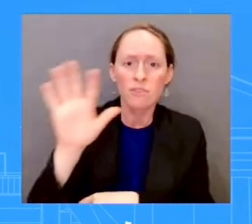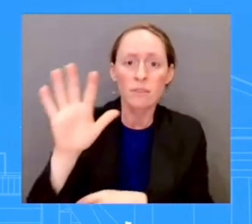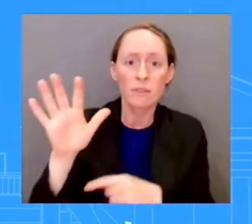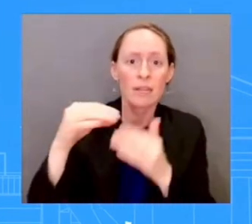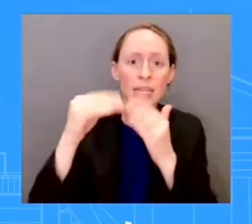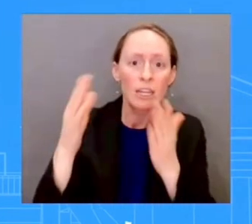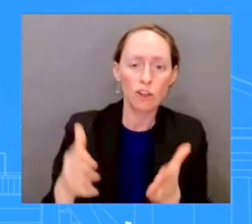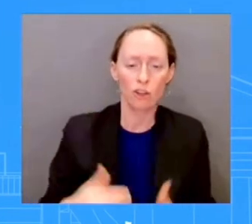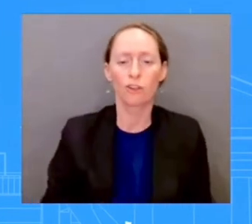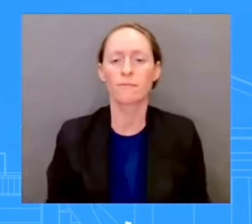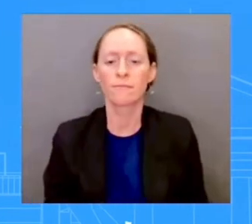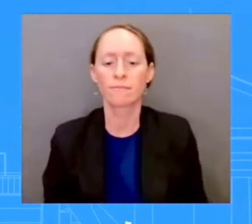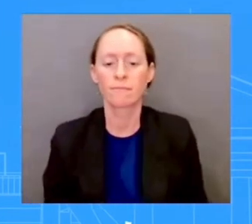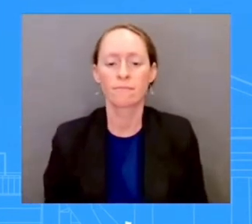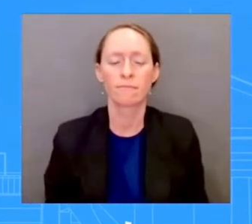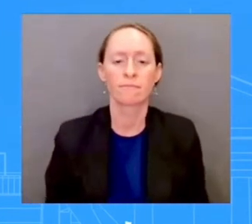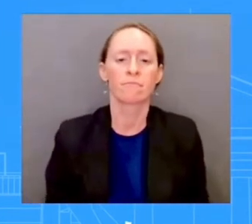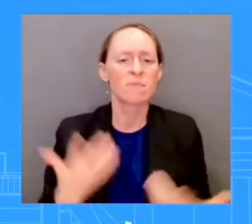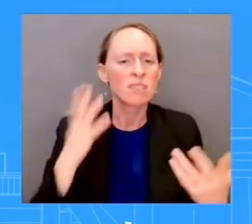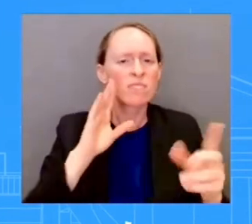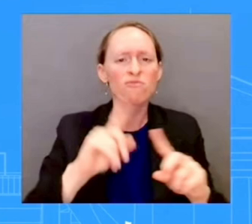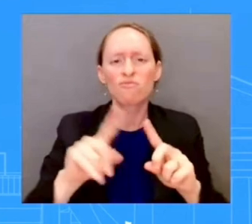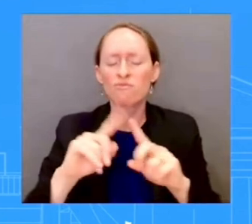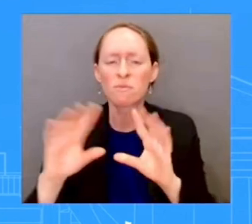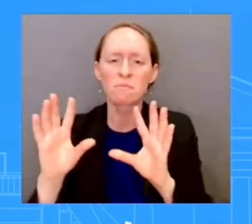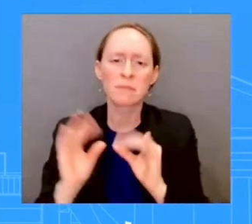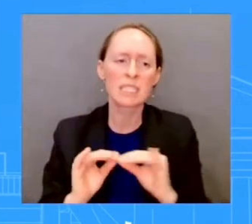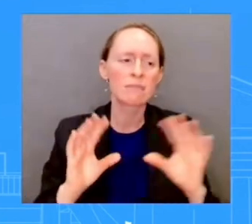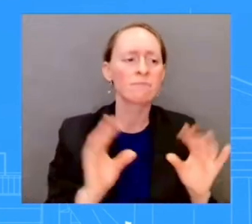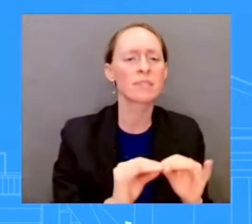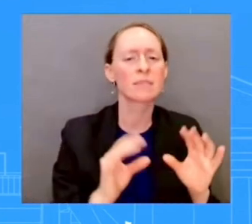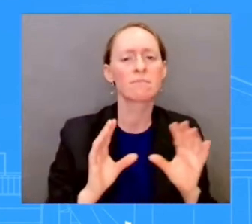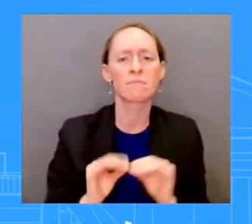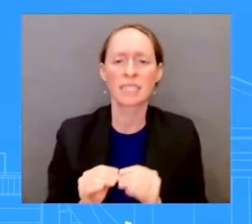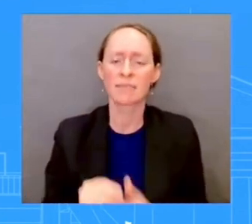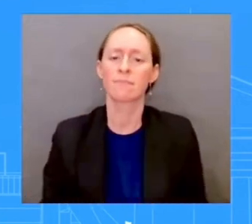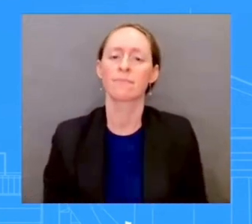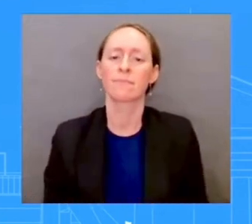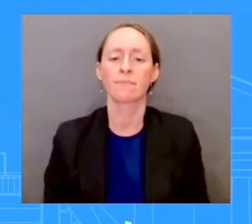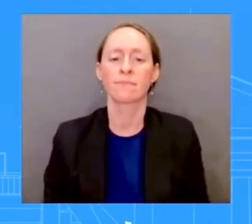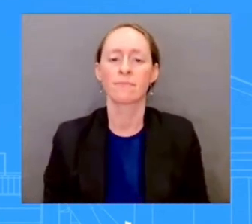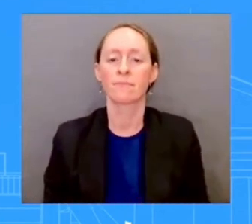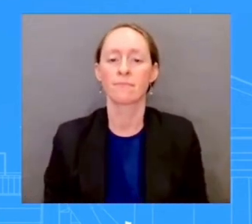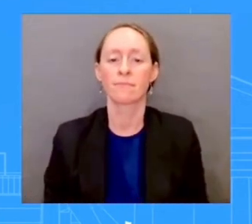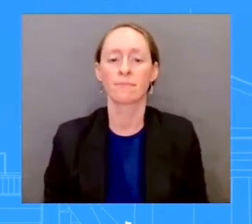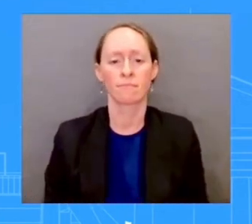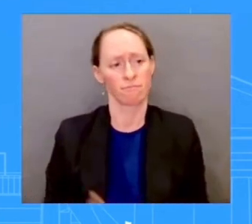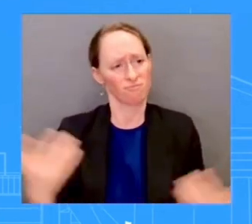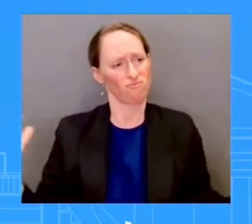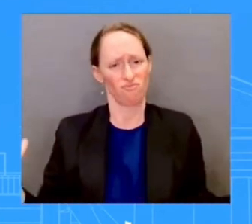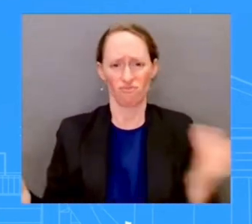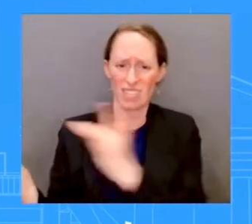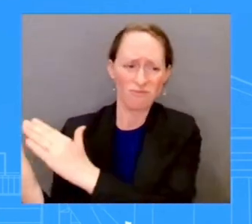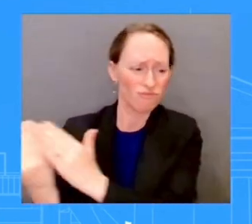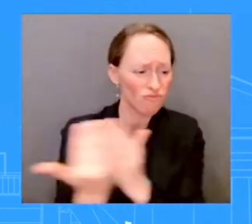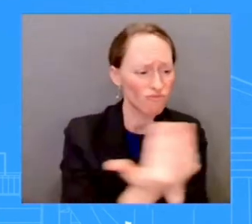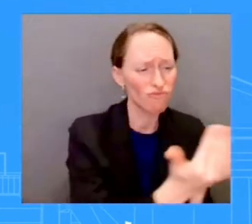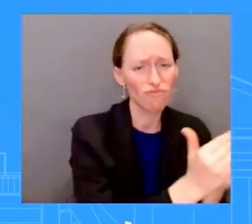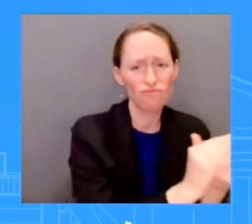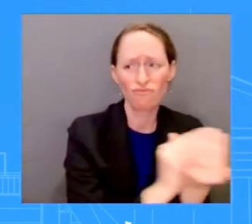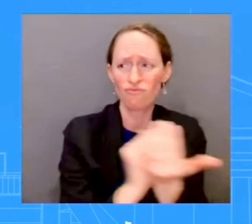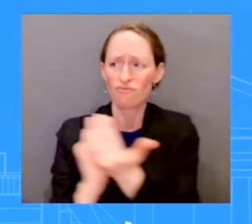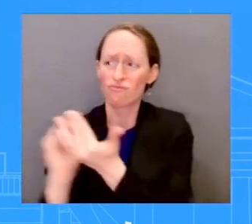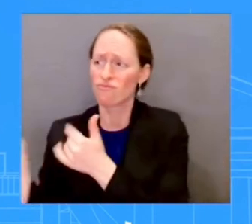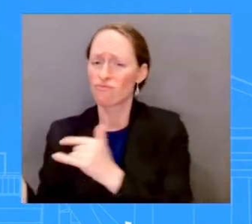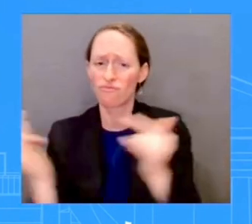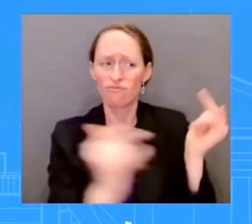things. She will reaffirm our support for the freedom of the seas, peaceful resolution of disputes and adherence of international law, including freedom of navigation.